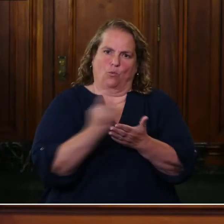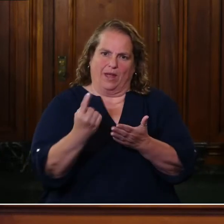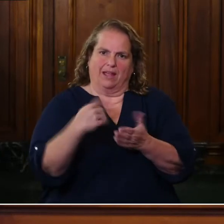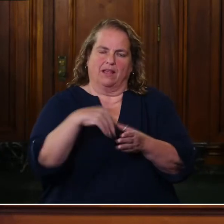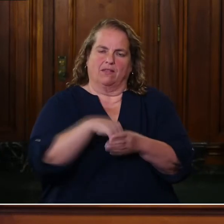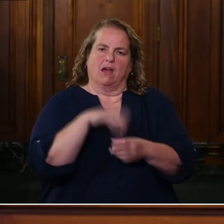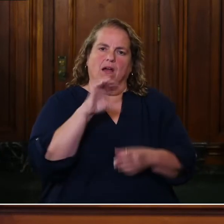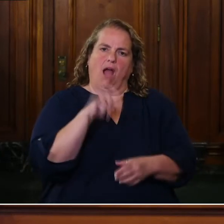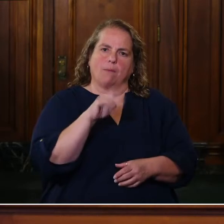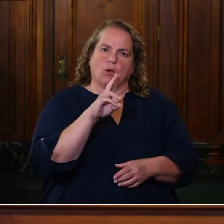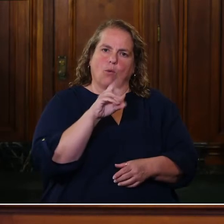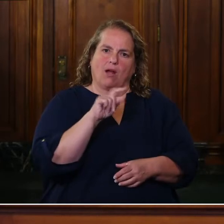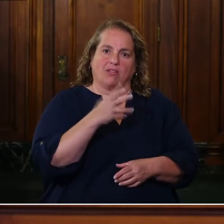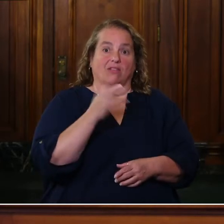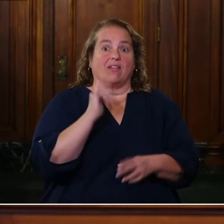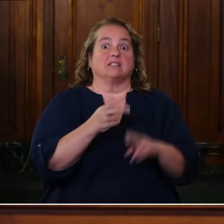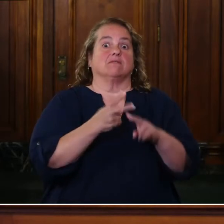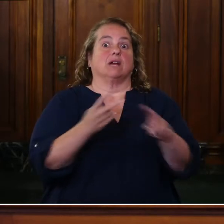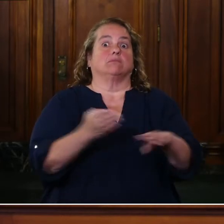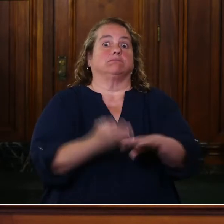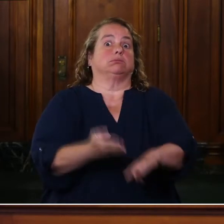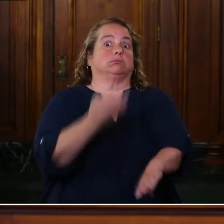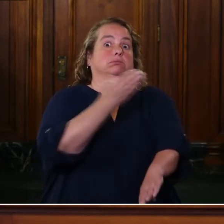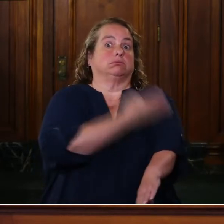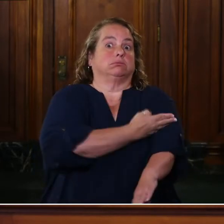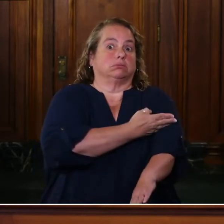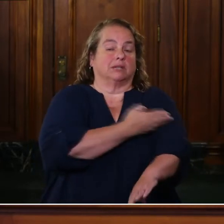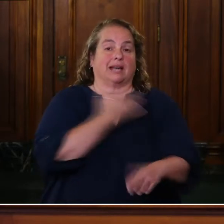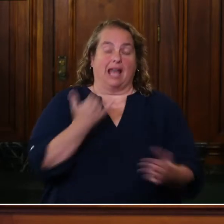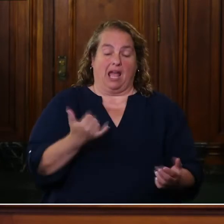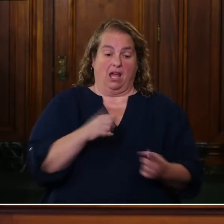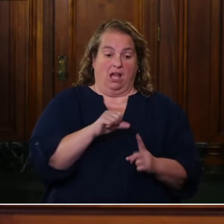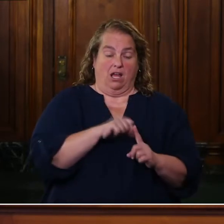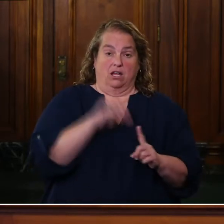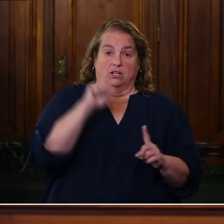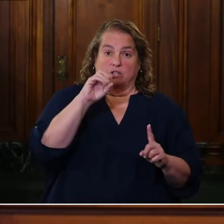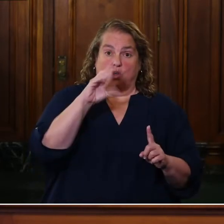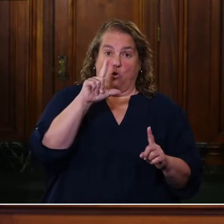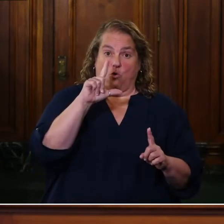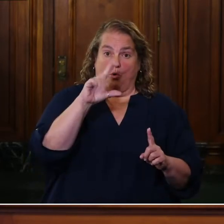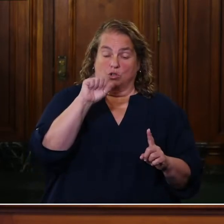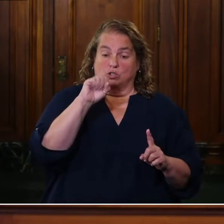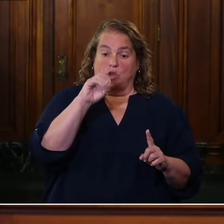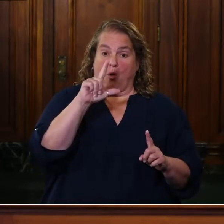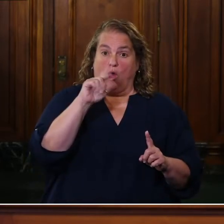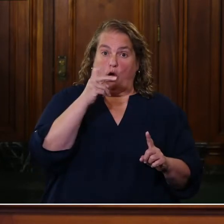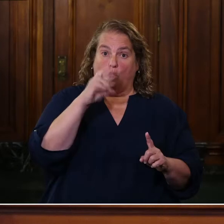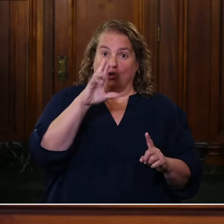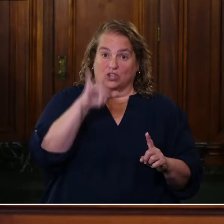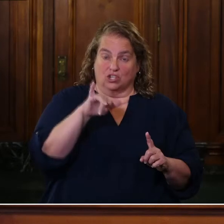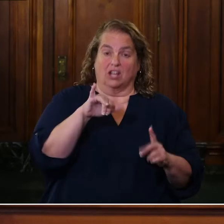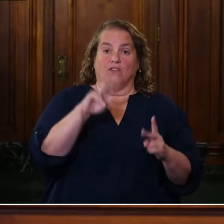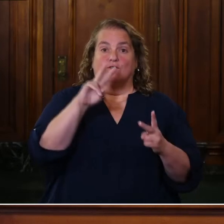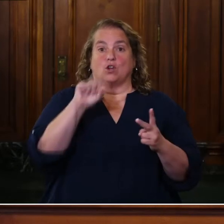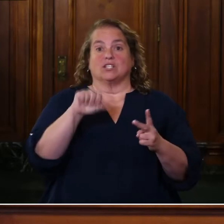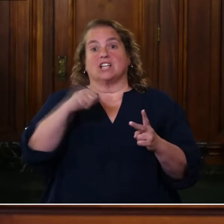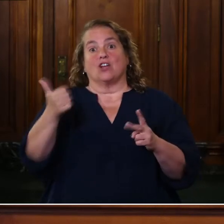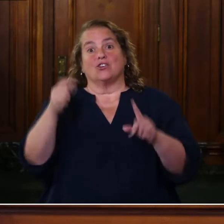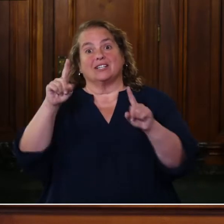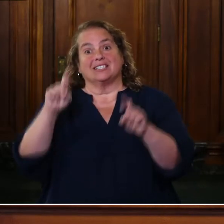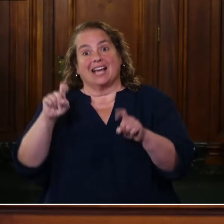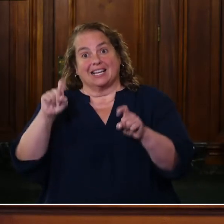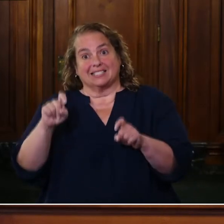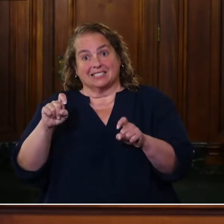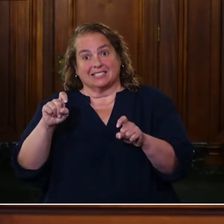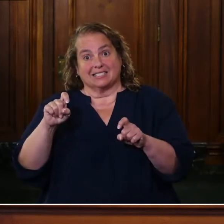from where we've come from. Now, the serology versus other types of tests is broken down on our website. They are both